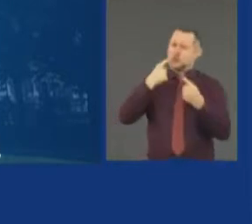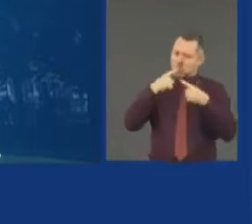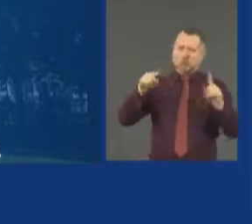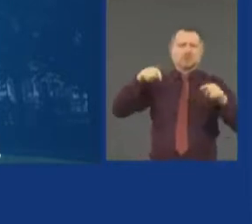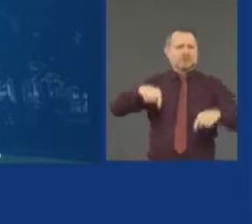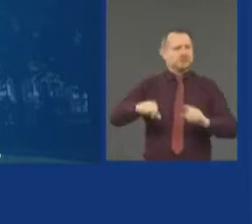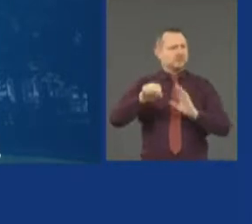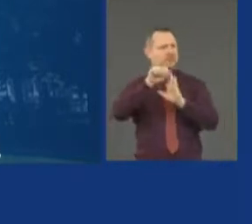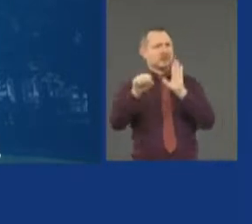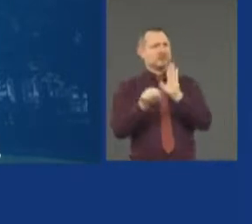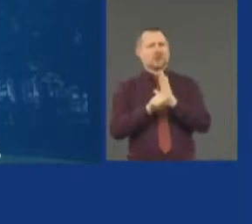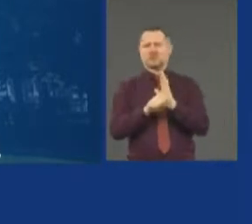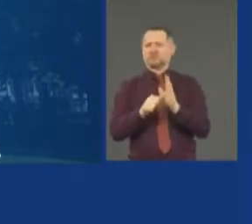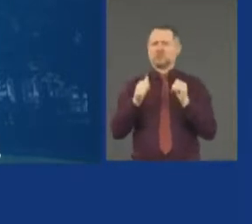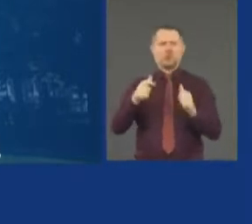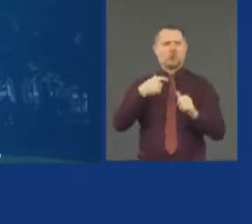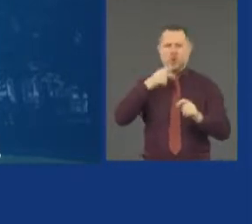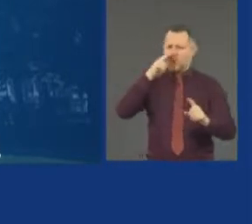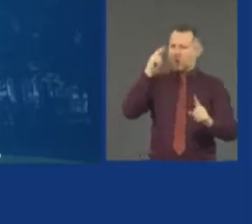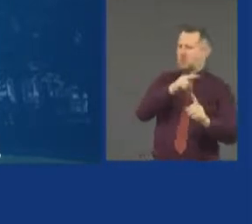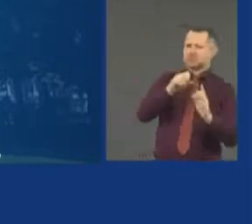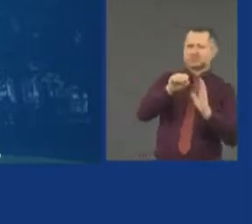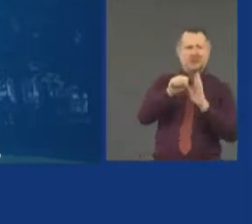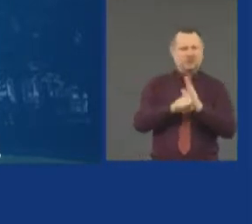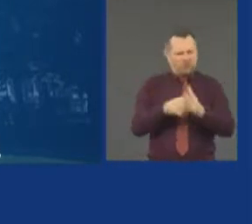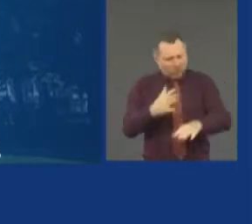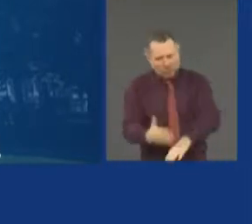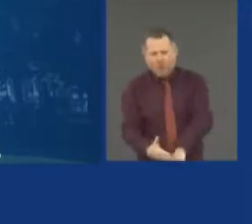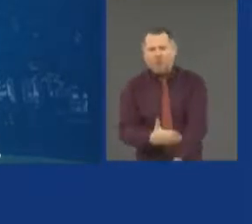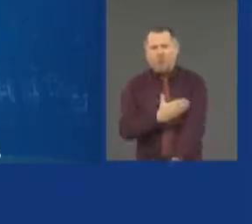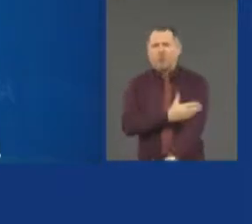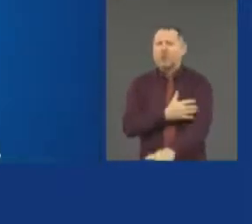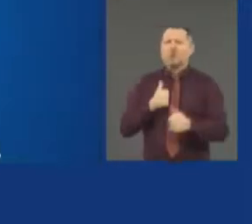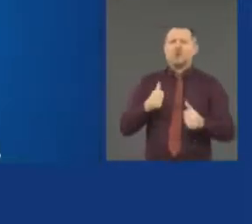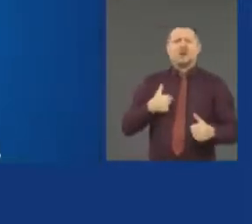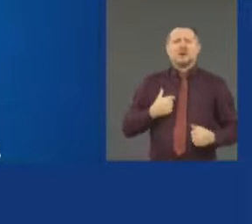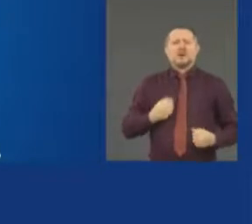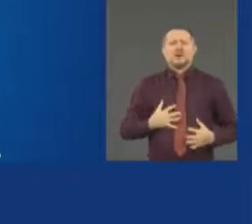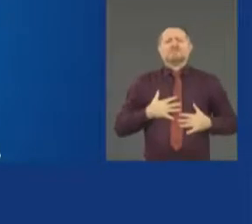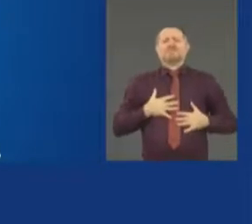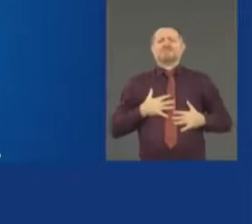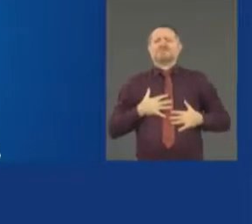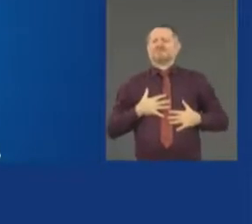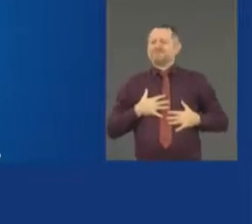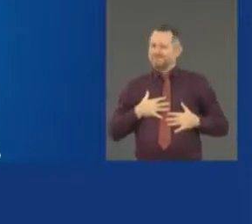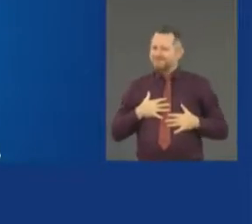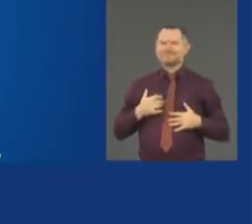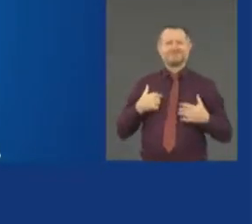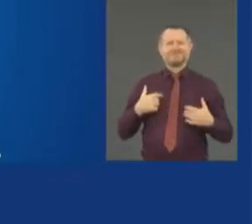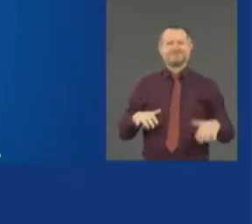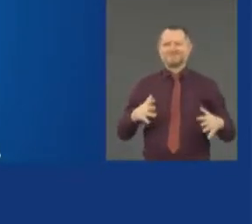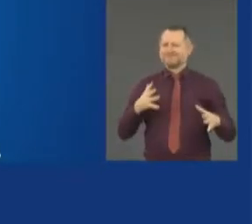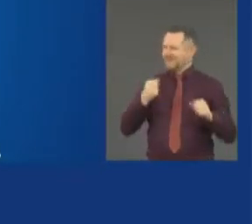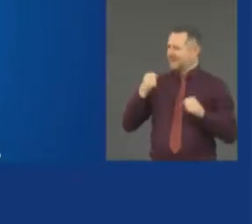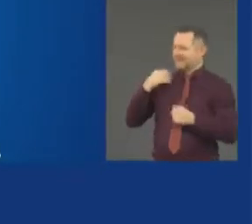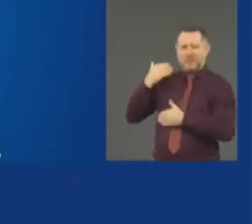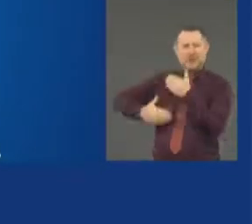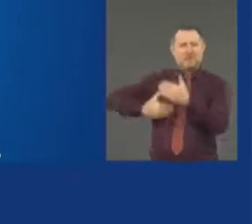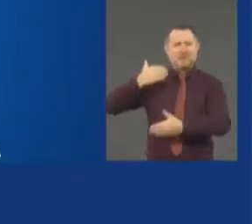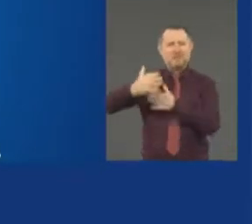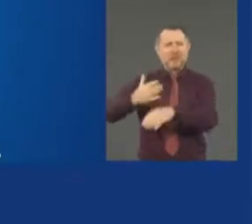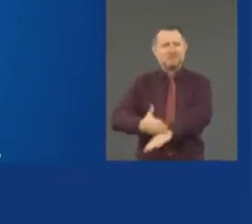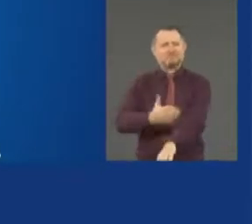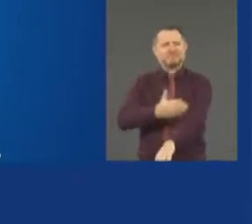breathtaking how far we've come and how fast we've come. This situation, we have